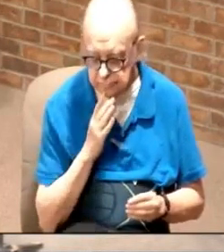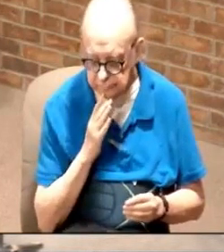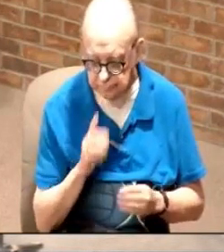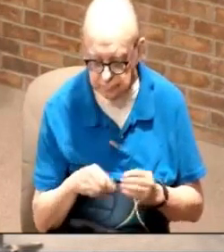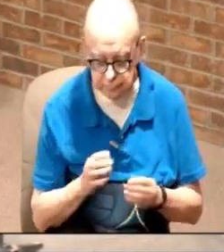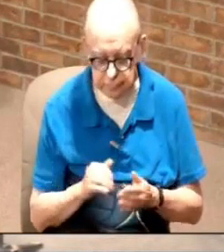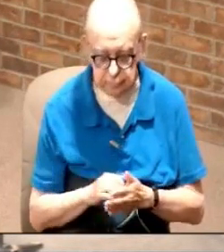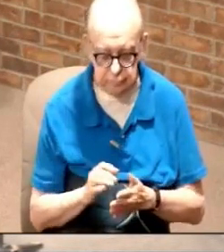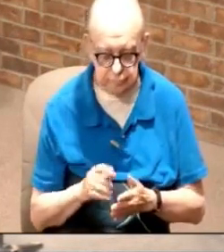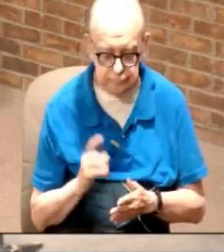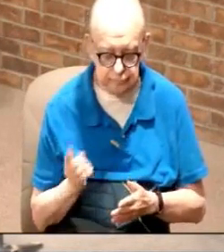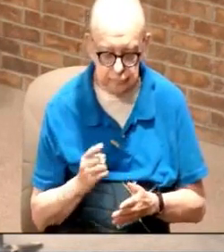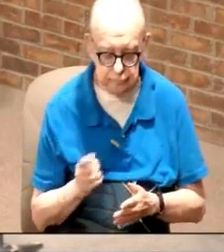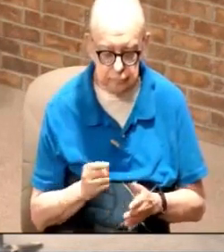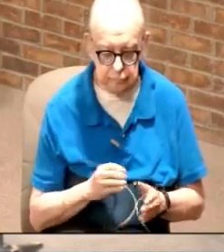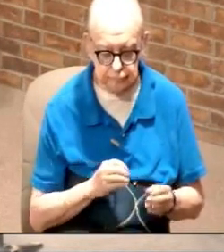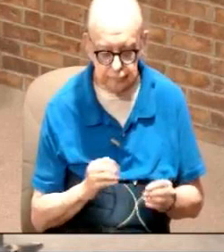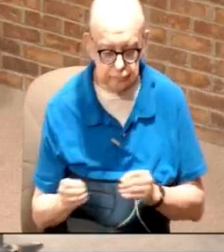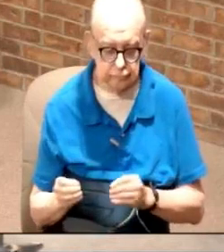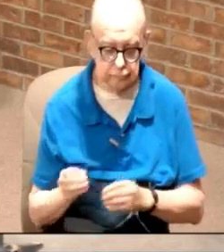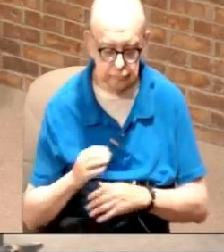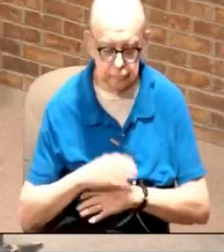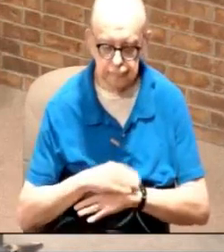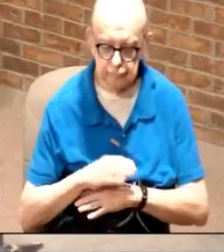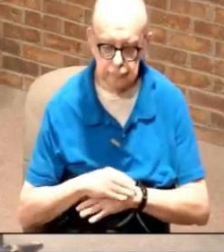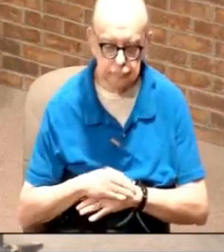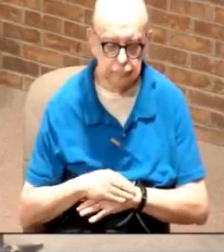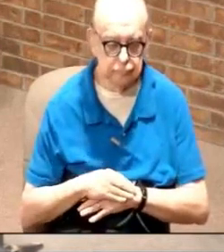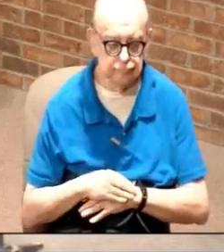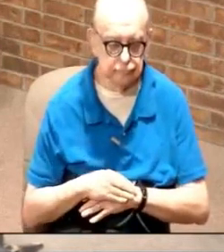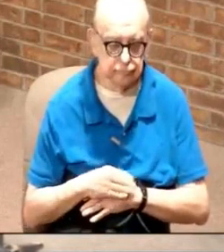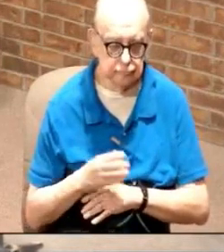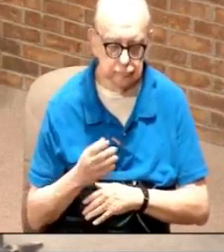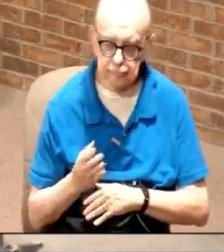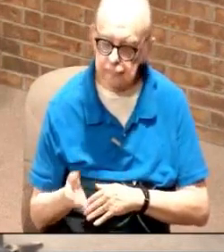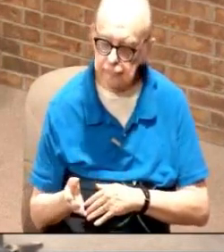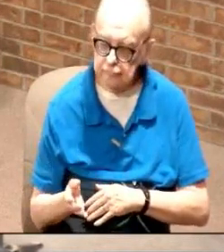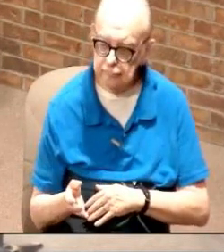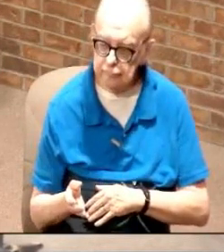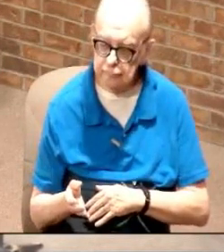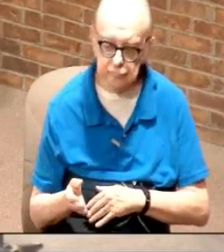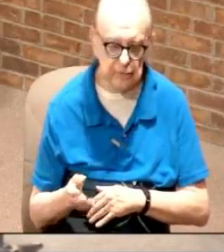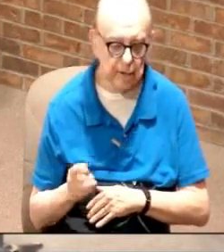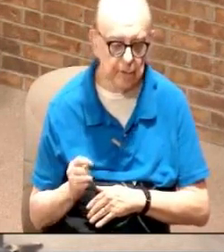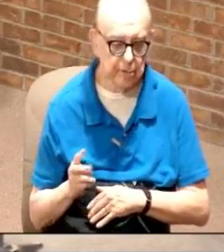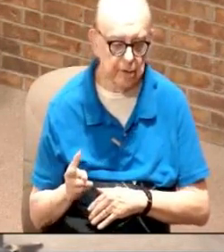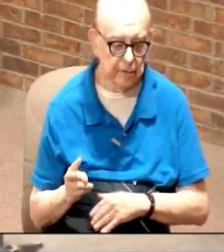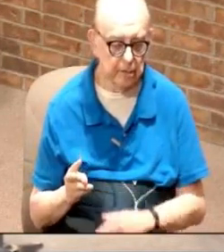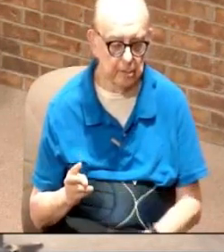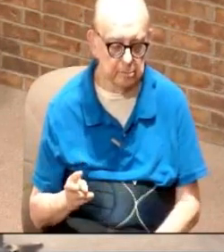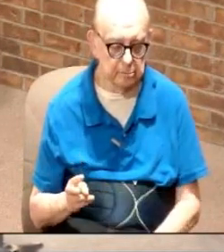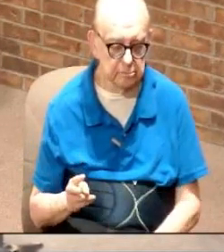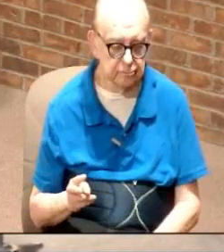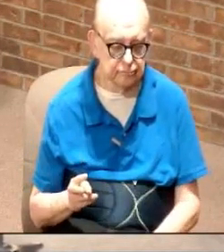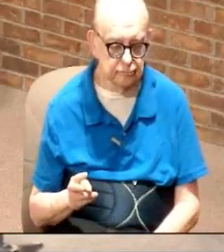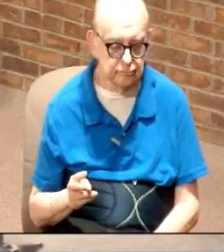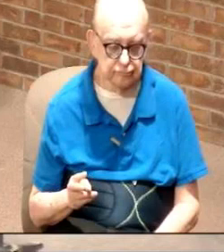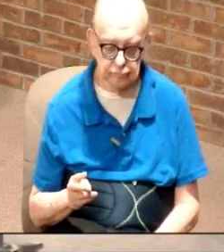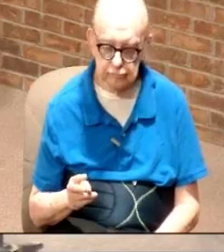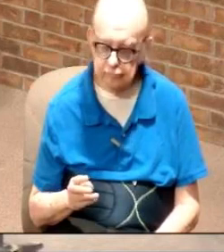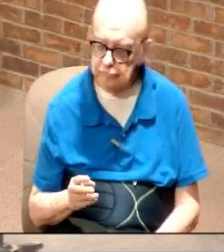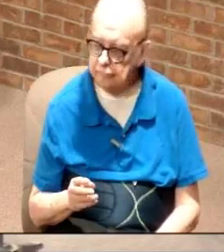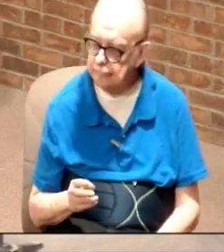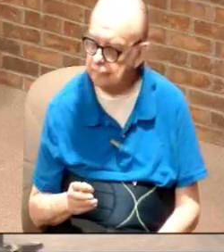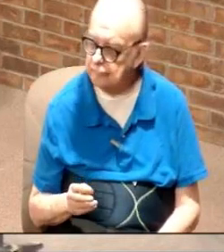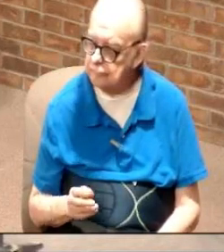over, I will always place them on the table right there by the TV. Right outside, right